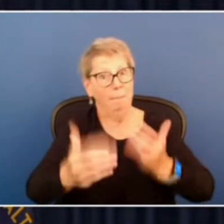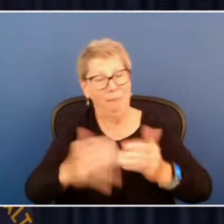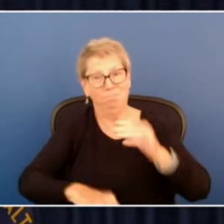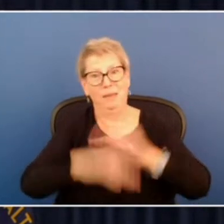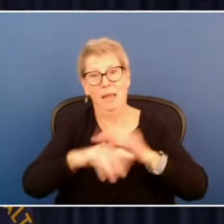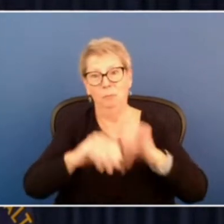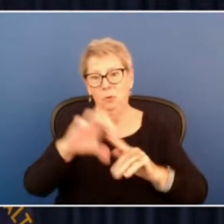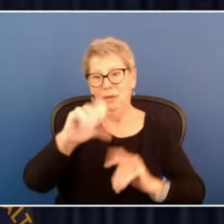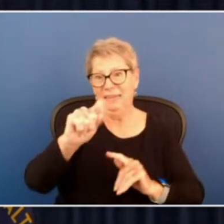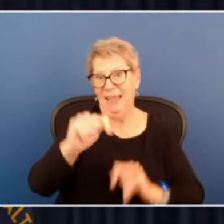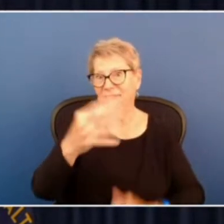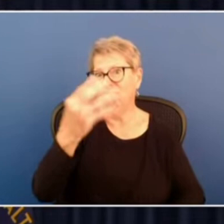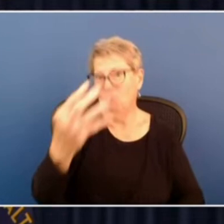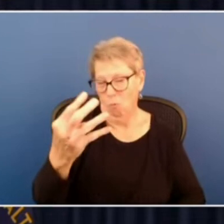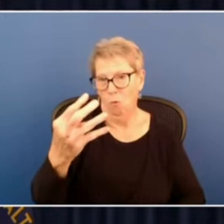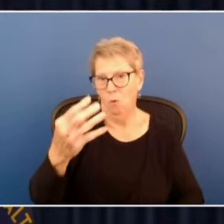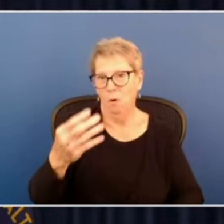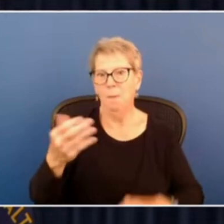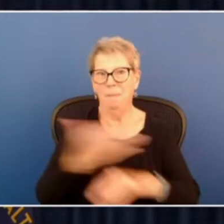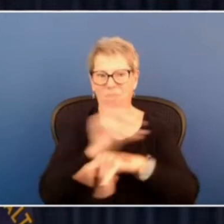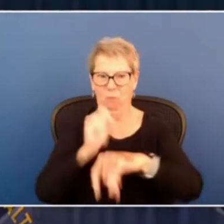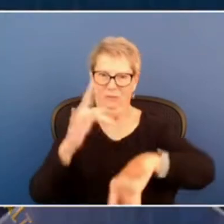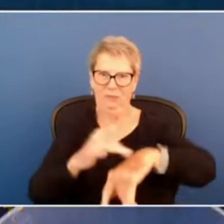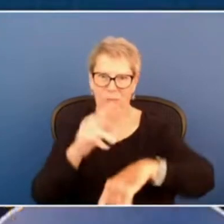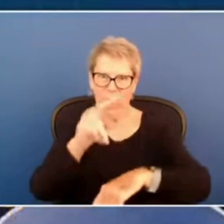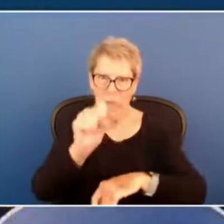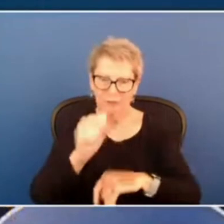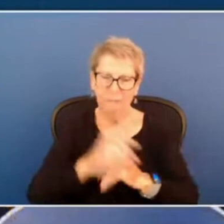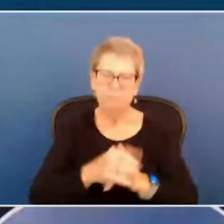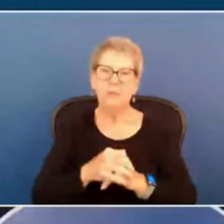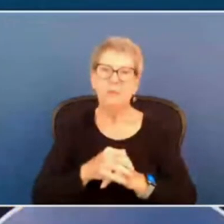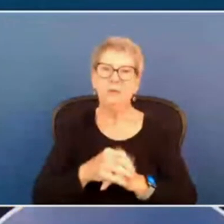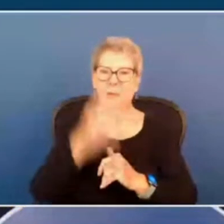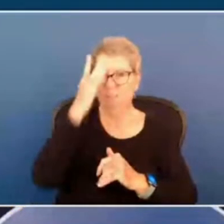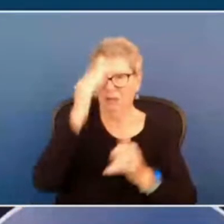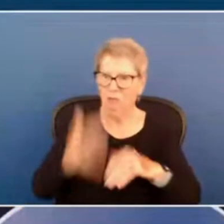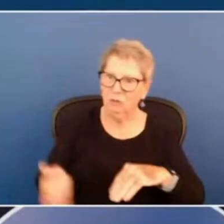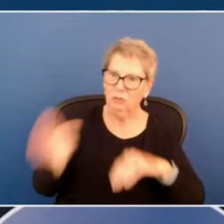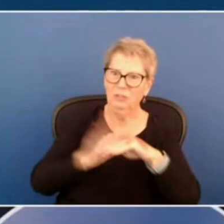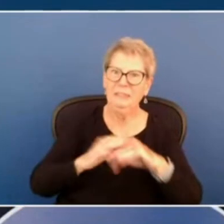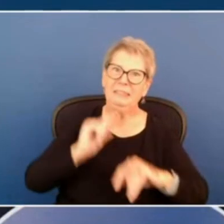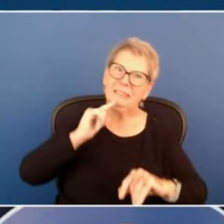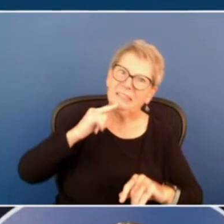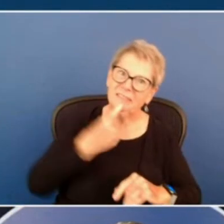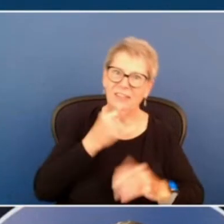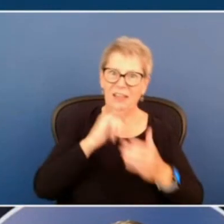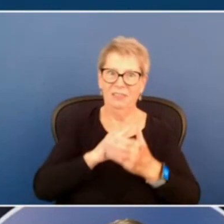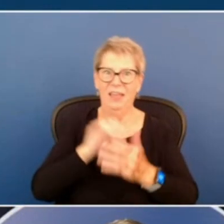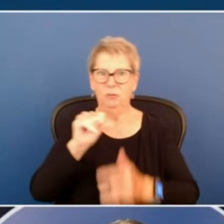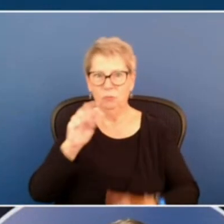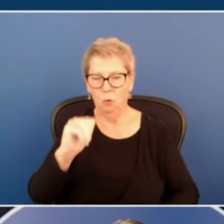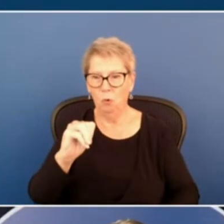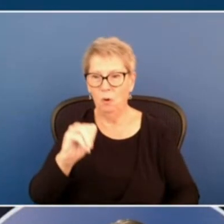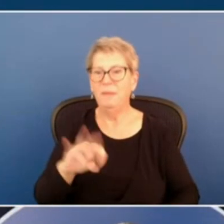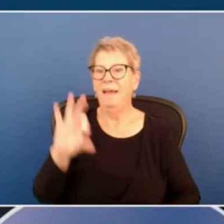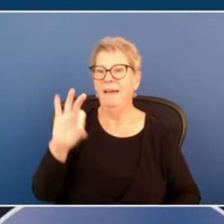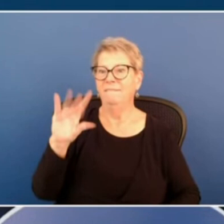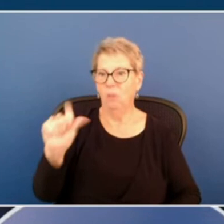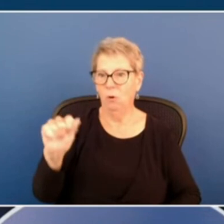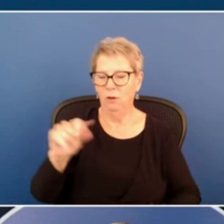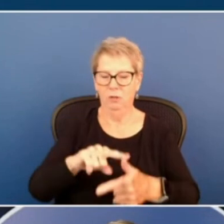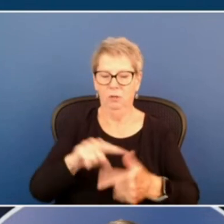it makes landfall in the United States. Due to increasing severity of the storm, Florida, Georgia,